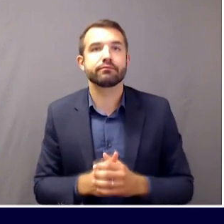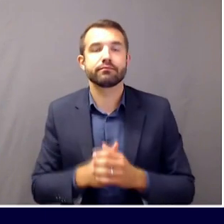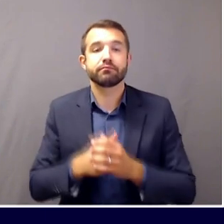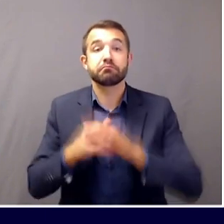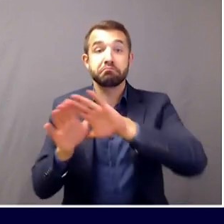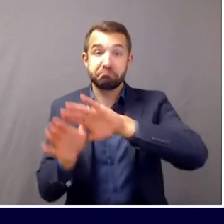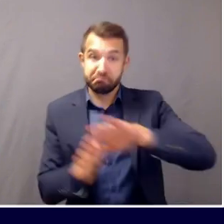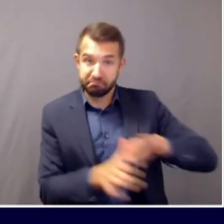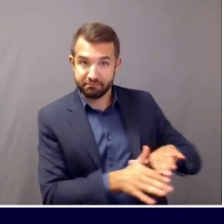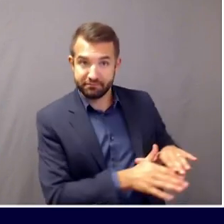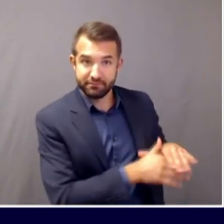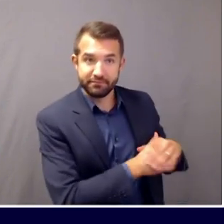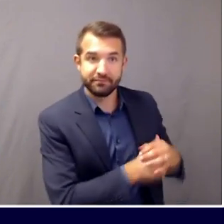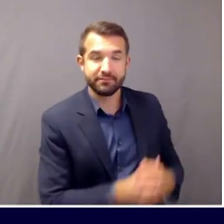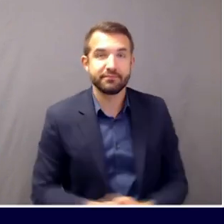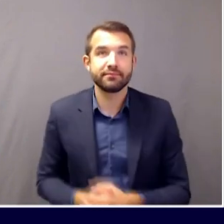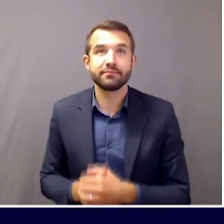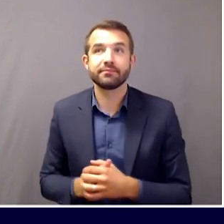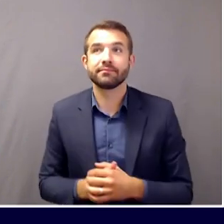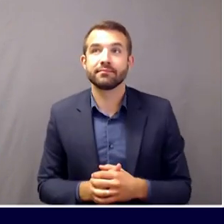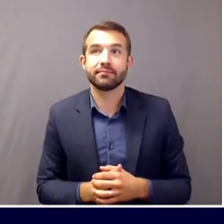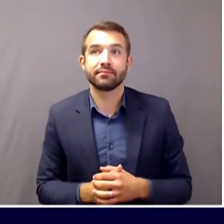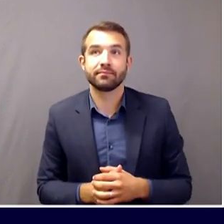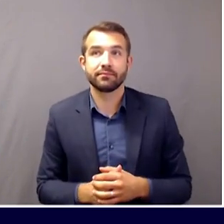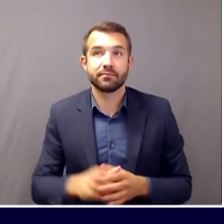I'm going to turn now to Morgan at WABI.